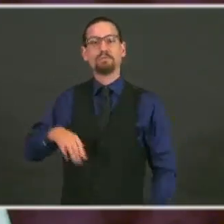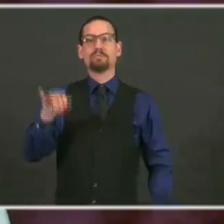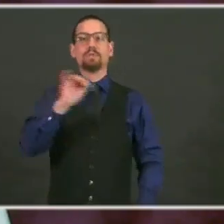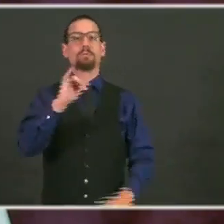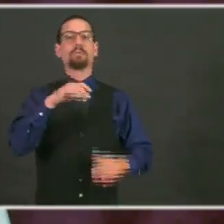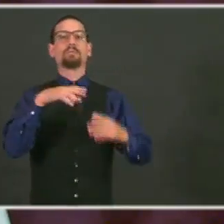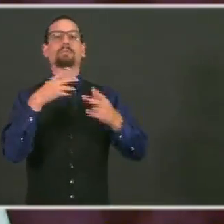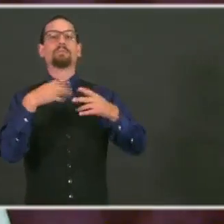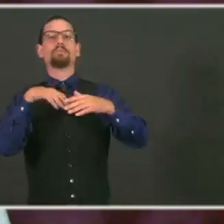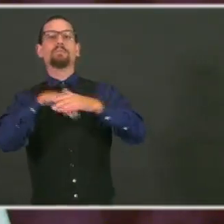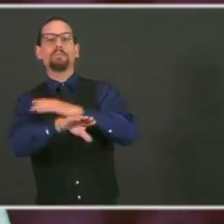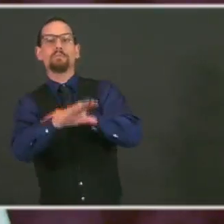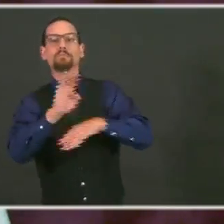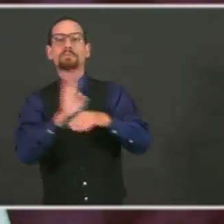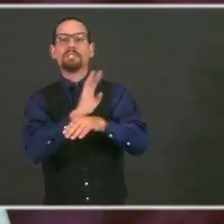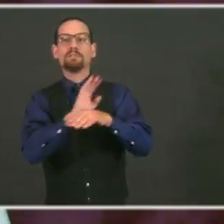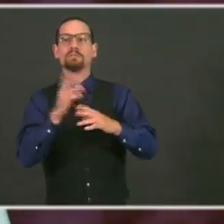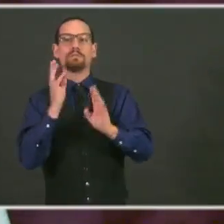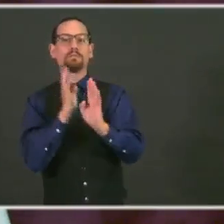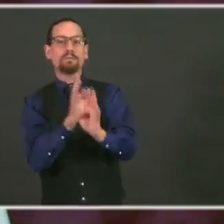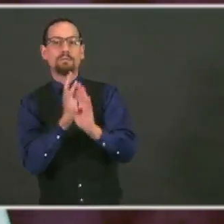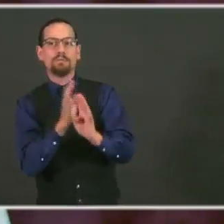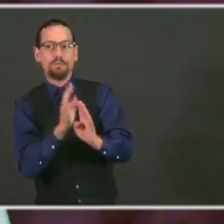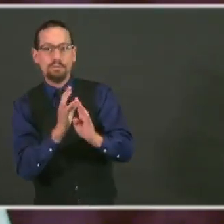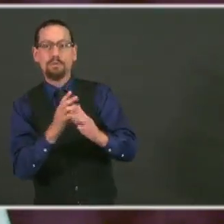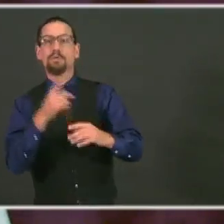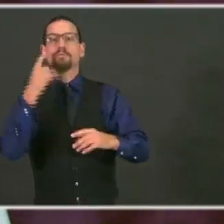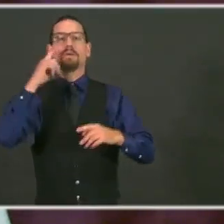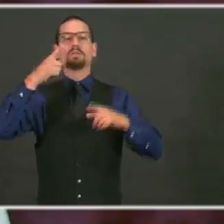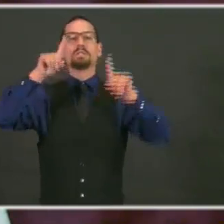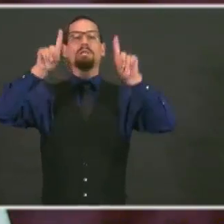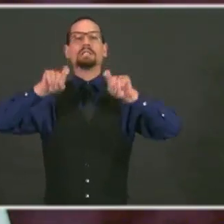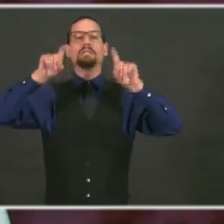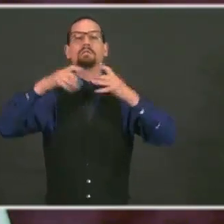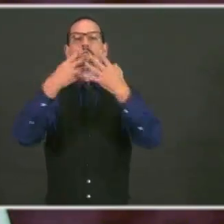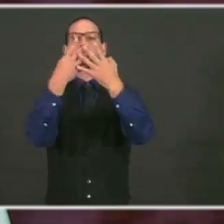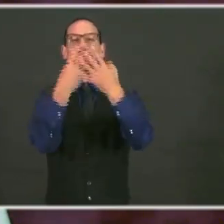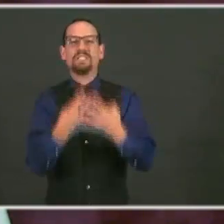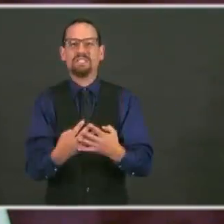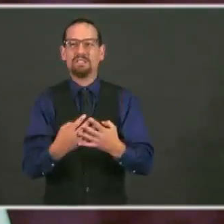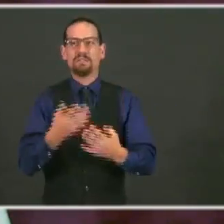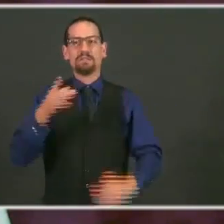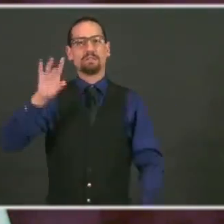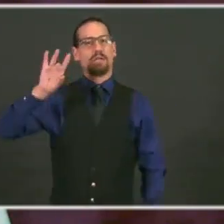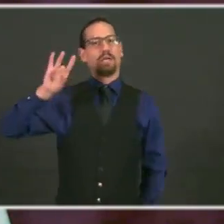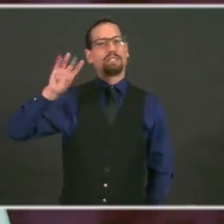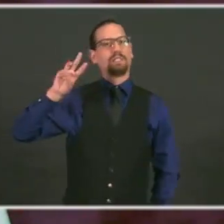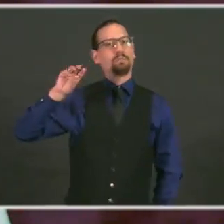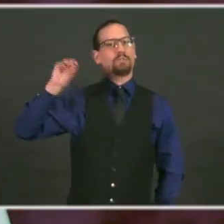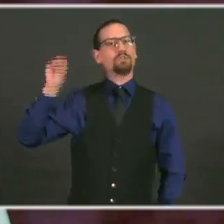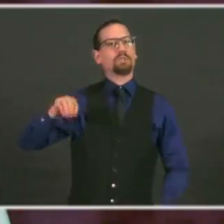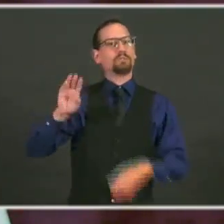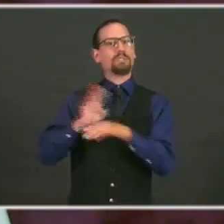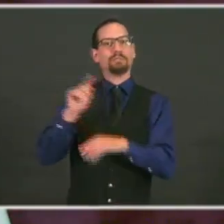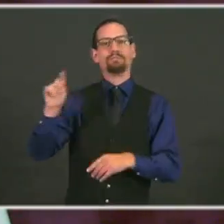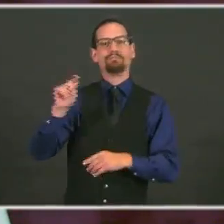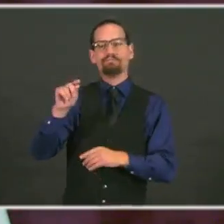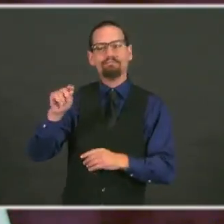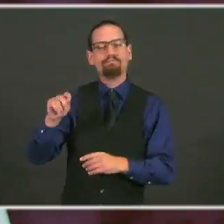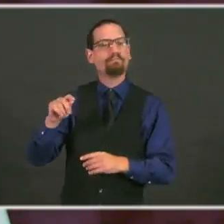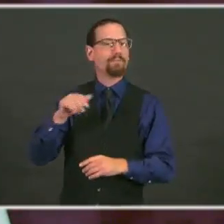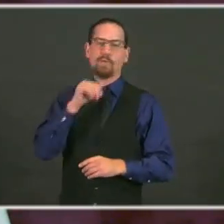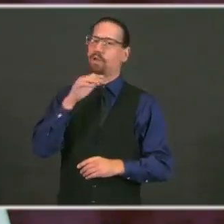you. It's still not where we want it to be. Truthfully, that should be at 100%. At this point, there is no excuse